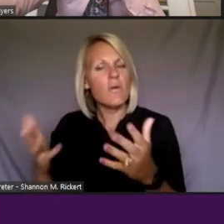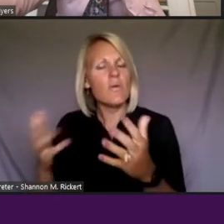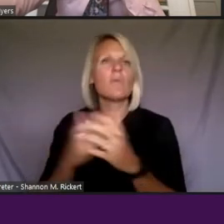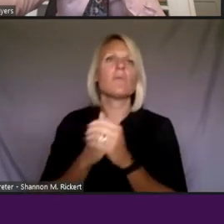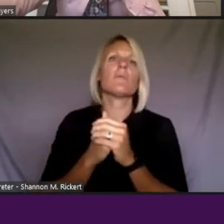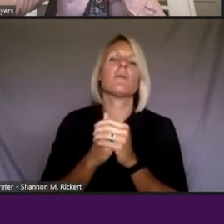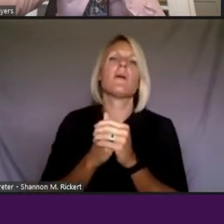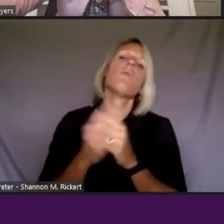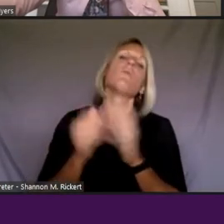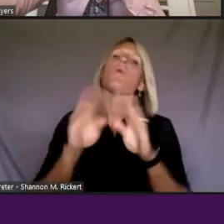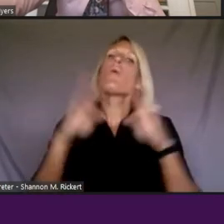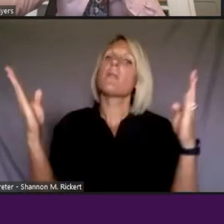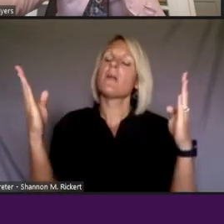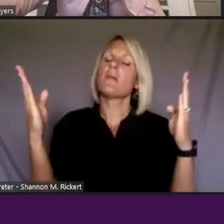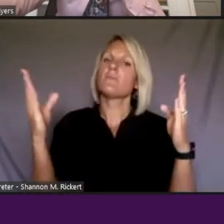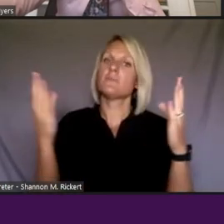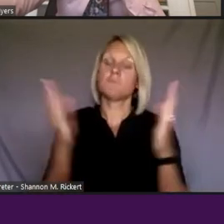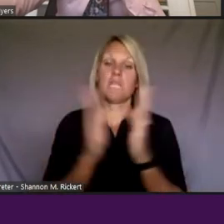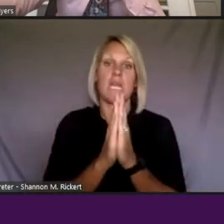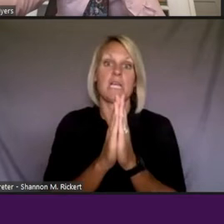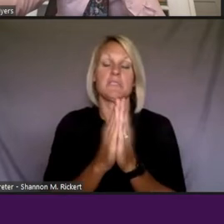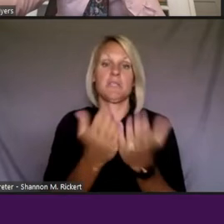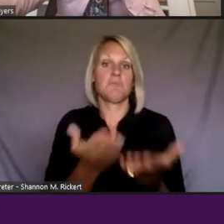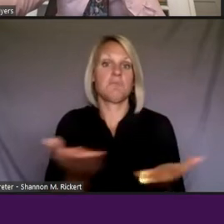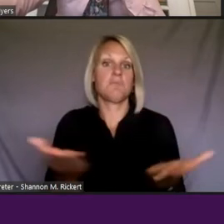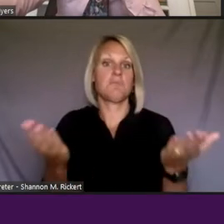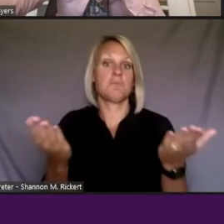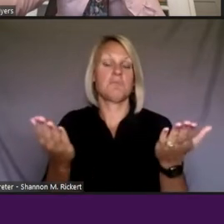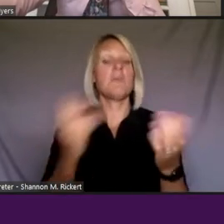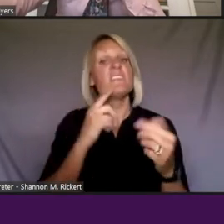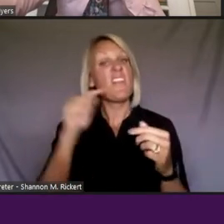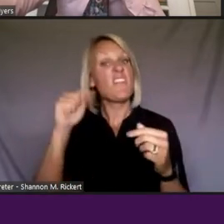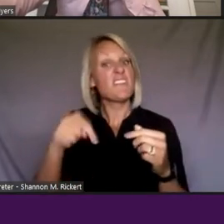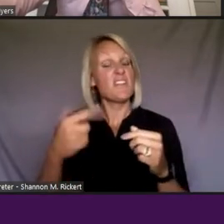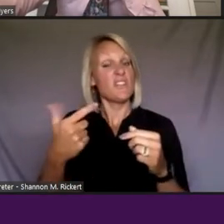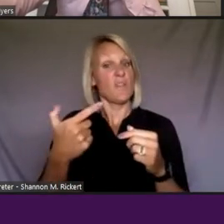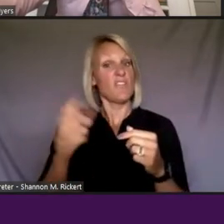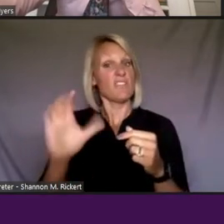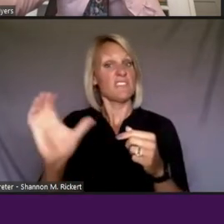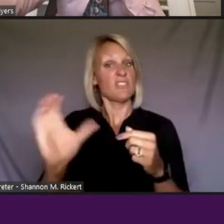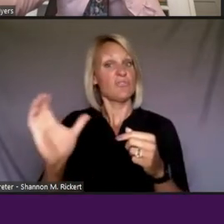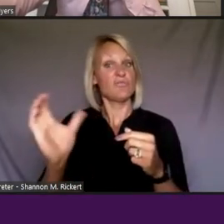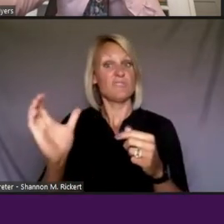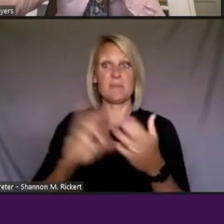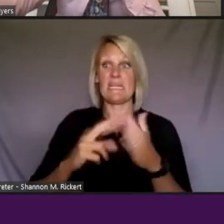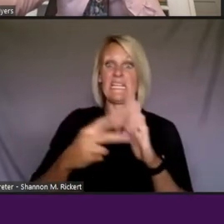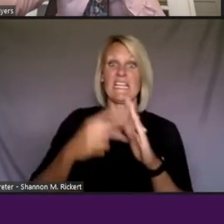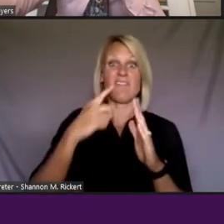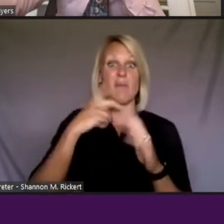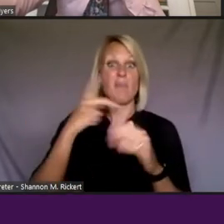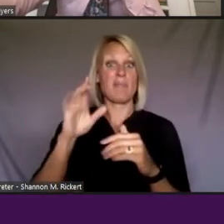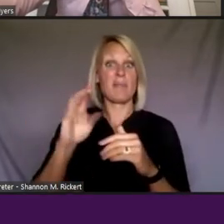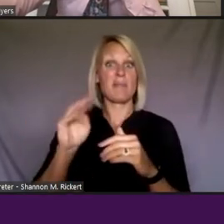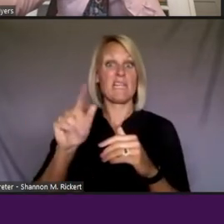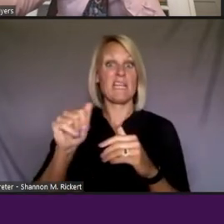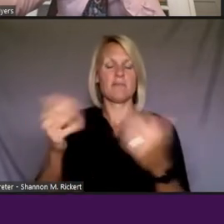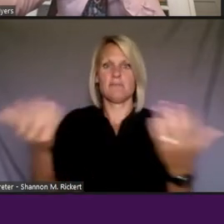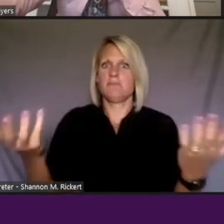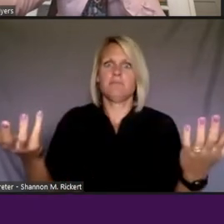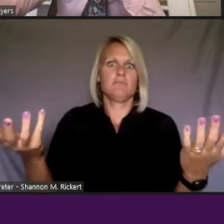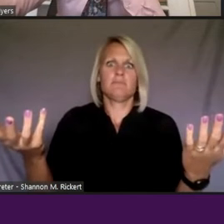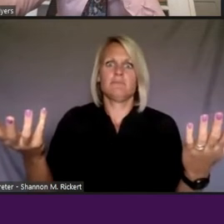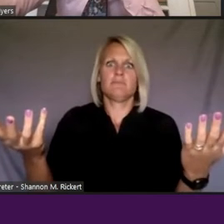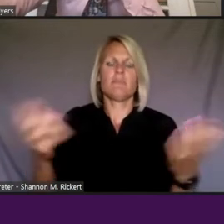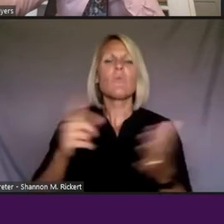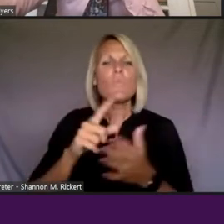you know, is this the 21st century meaning for public media or, you know, what is, what is, what role can we